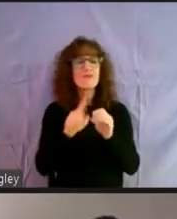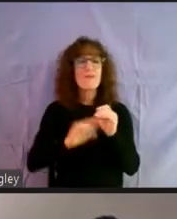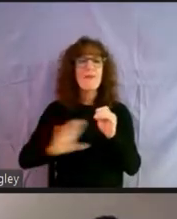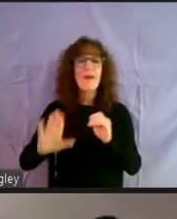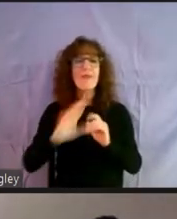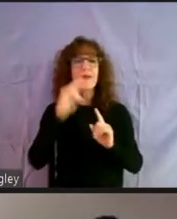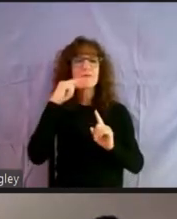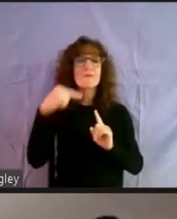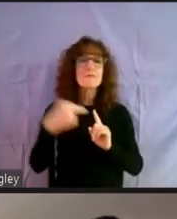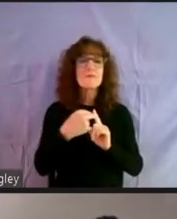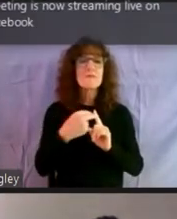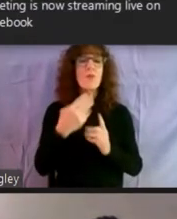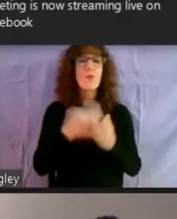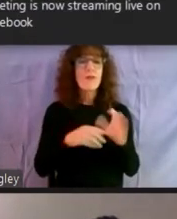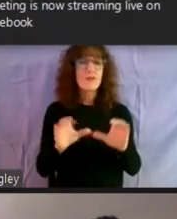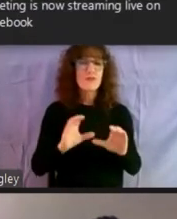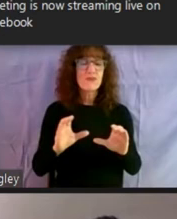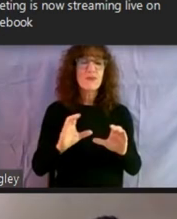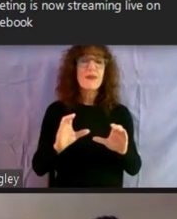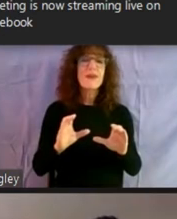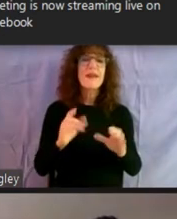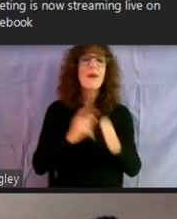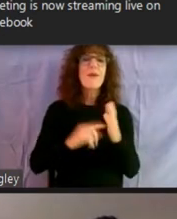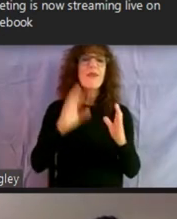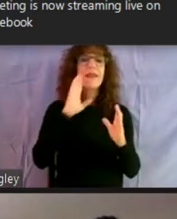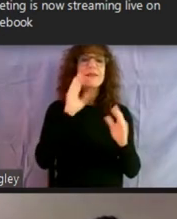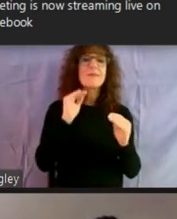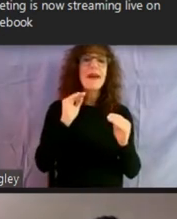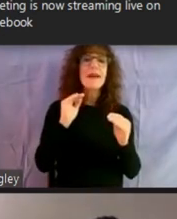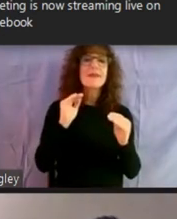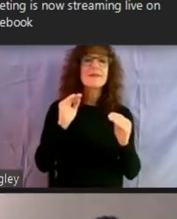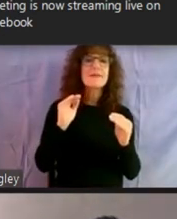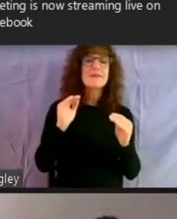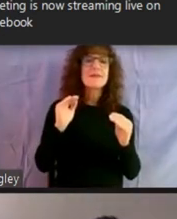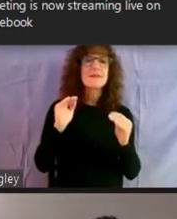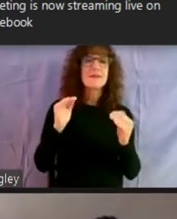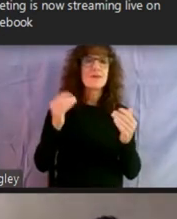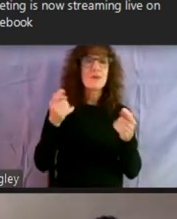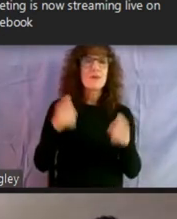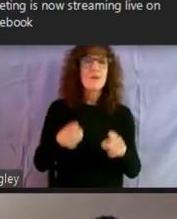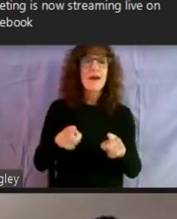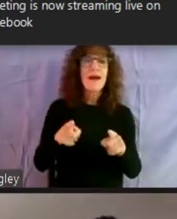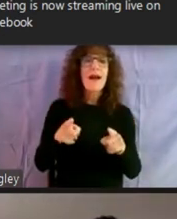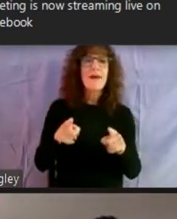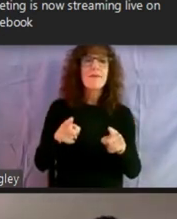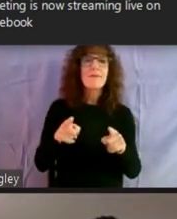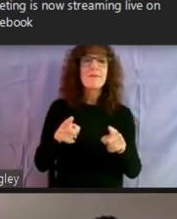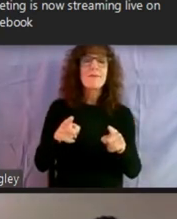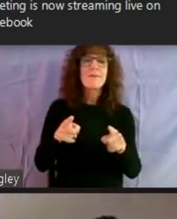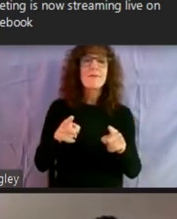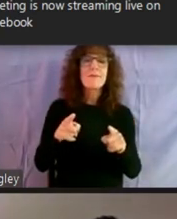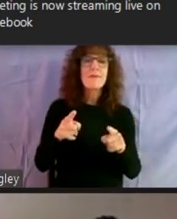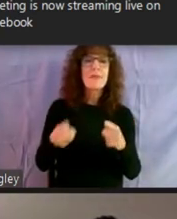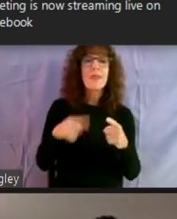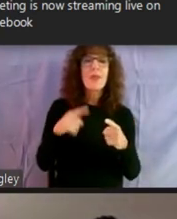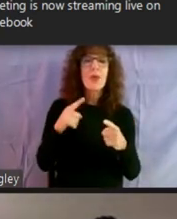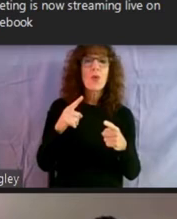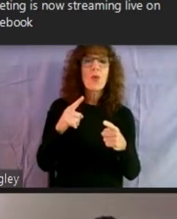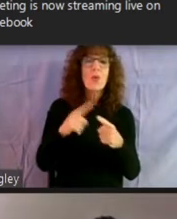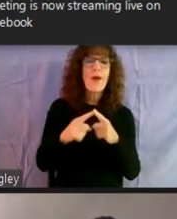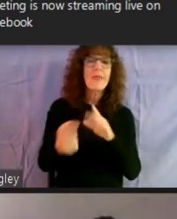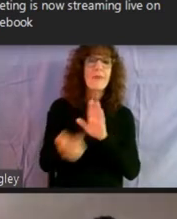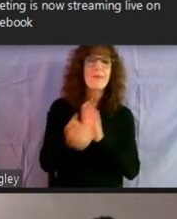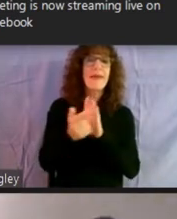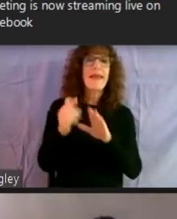aspect of what they're doing, um, and what they expect to happen. Um, uh, when this, when this, um, ban on